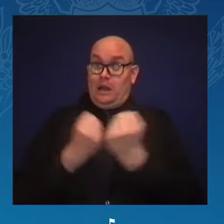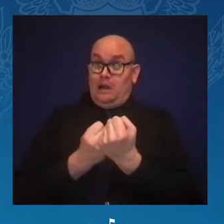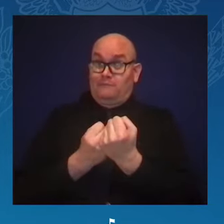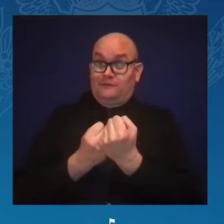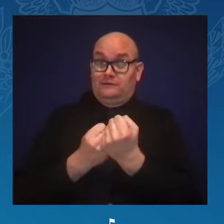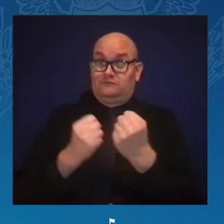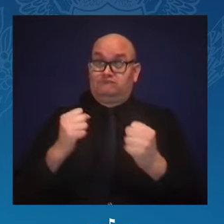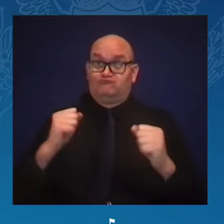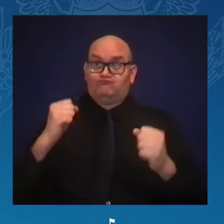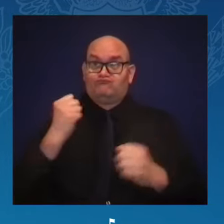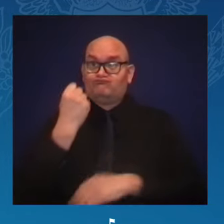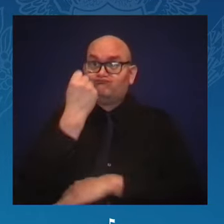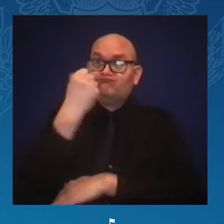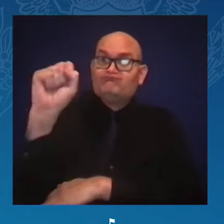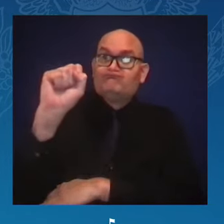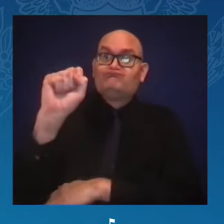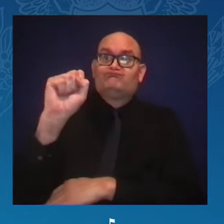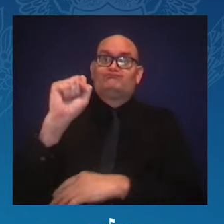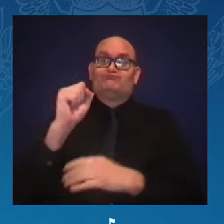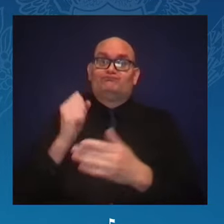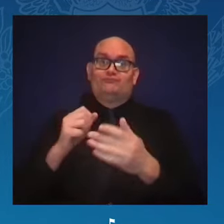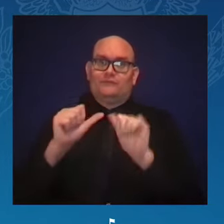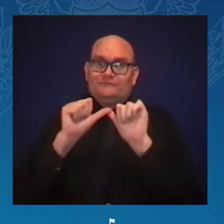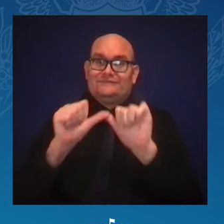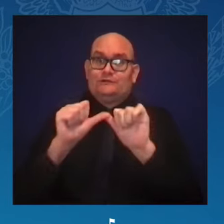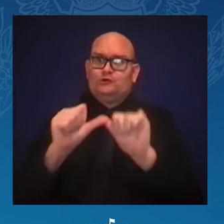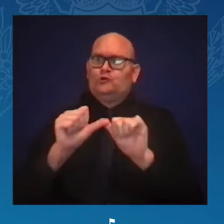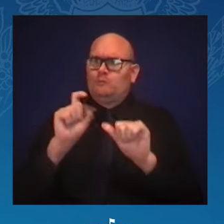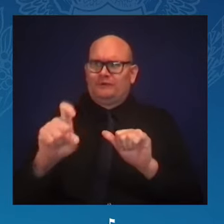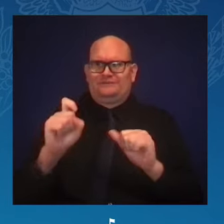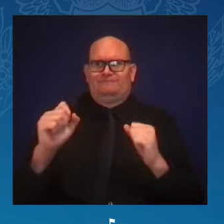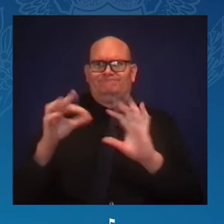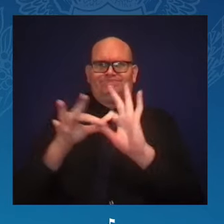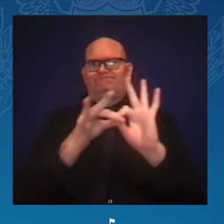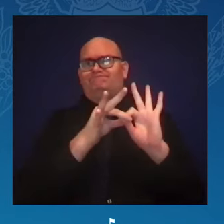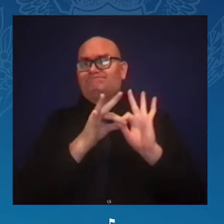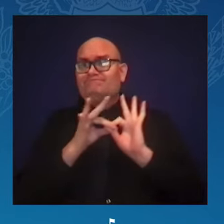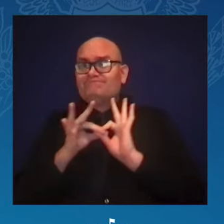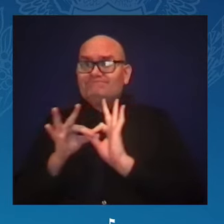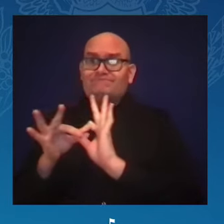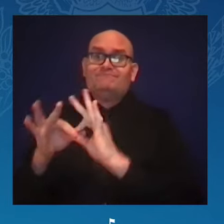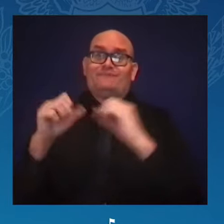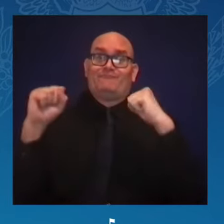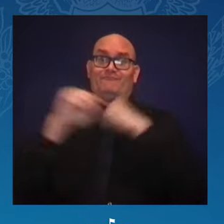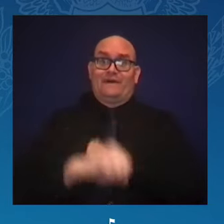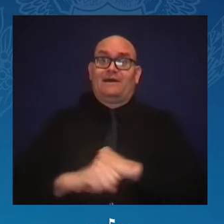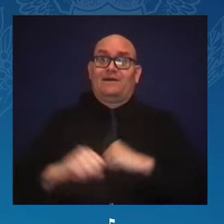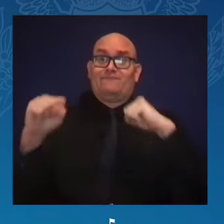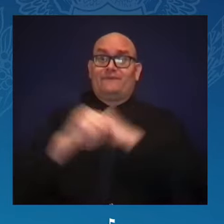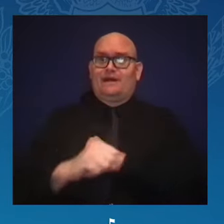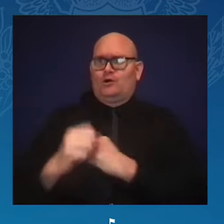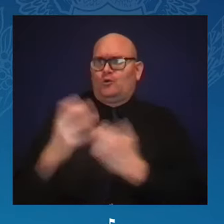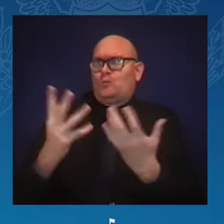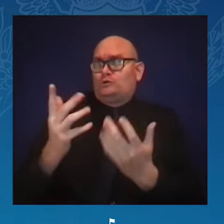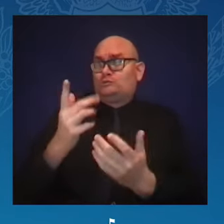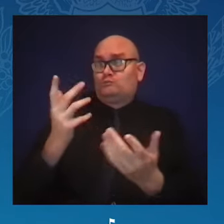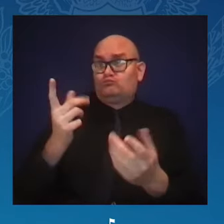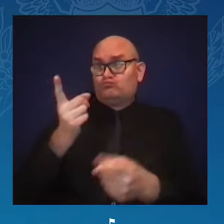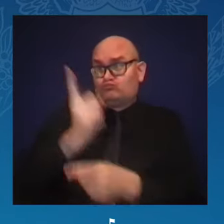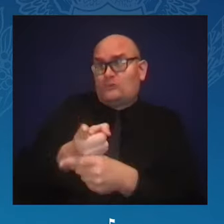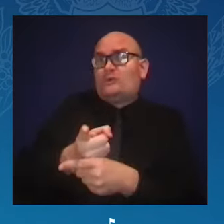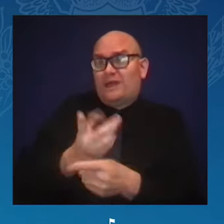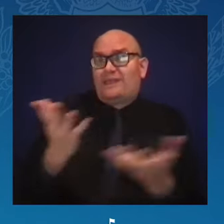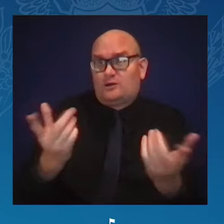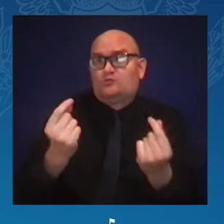together and fight for what is right. Because we do know it is right to fight for the freedom